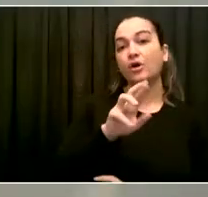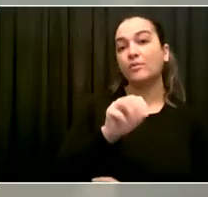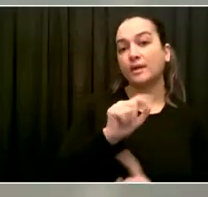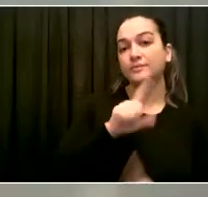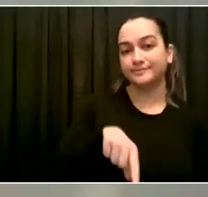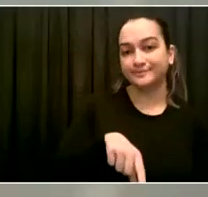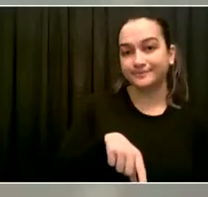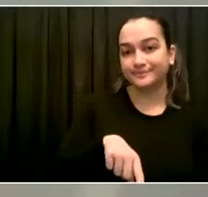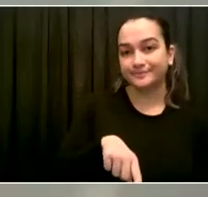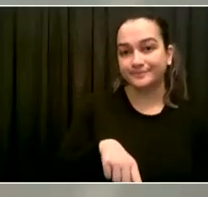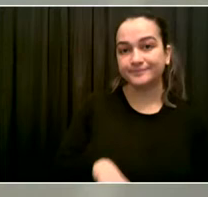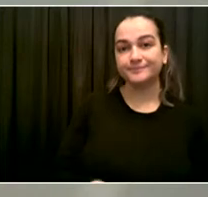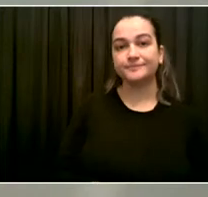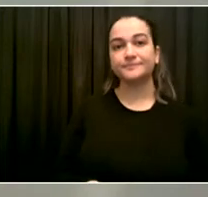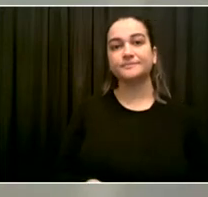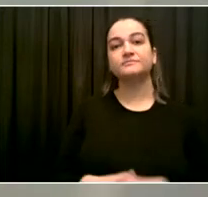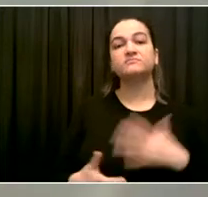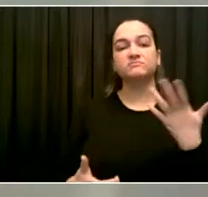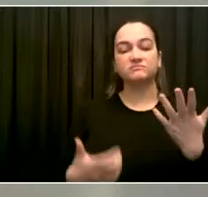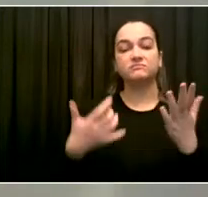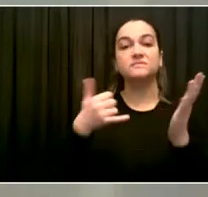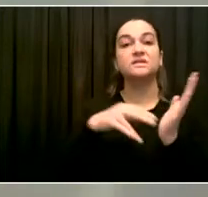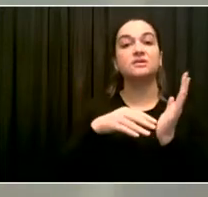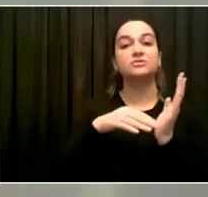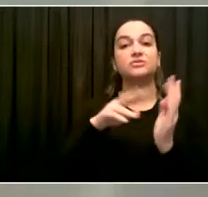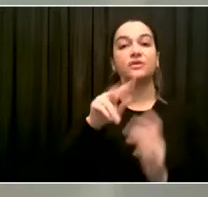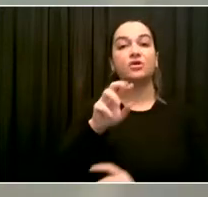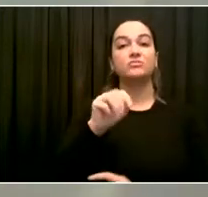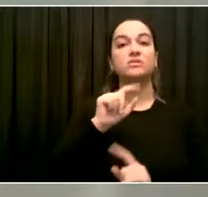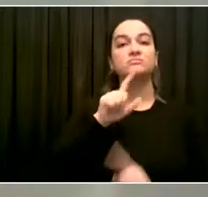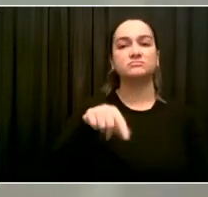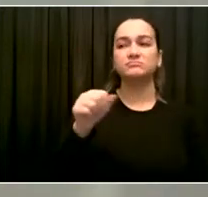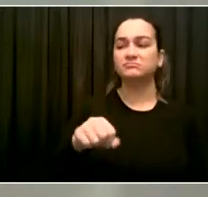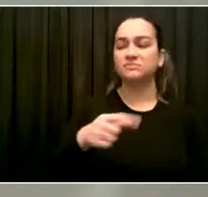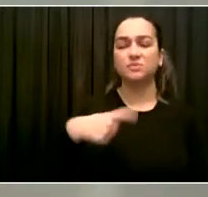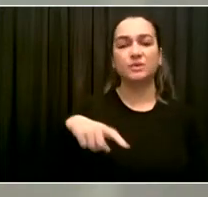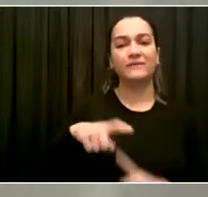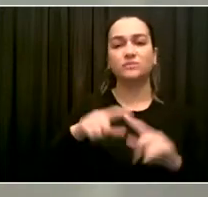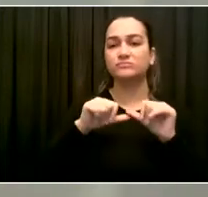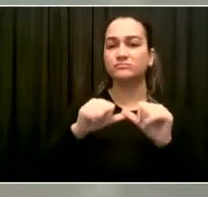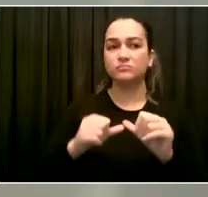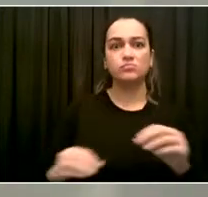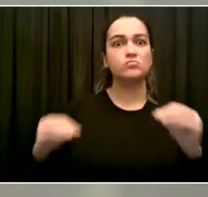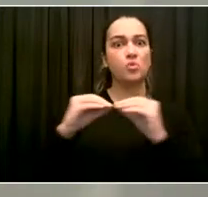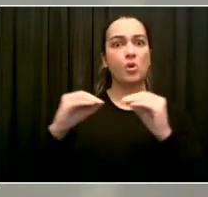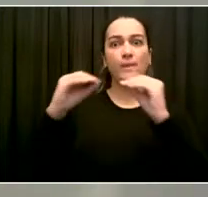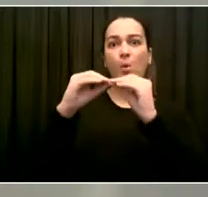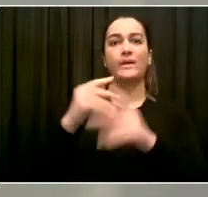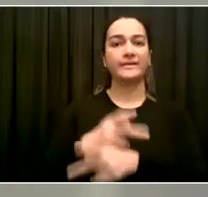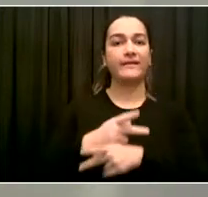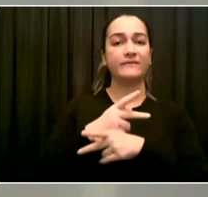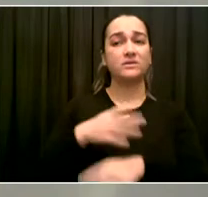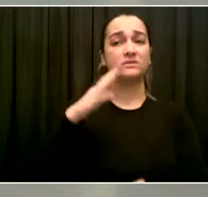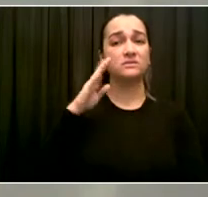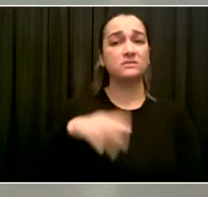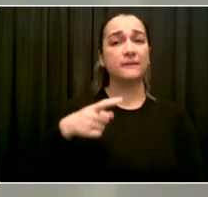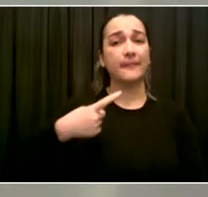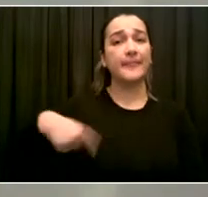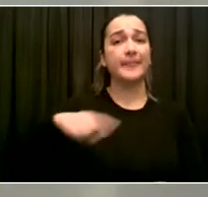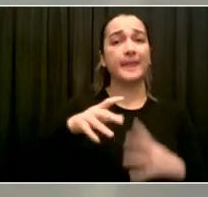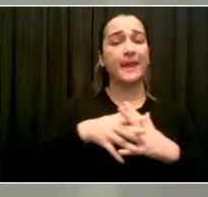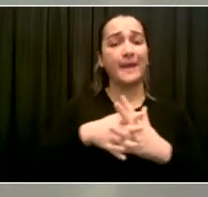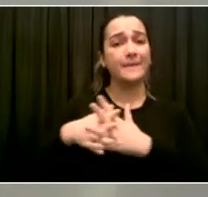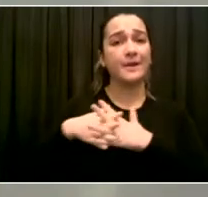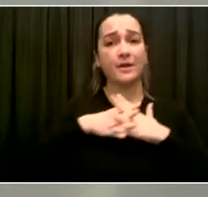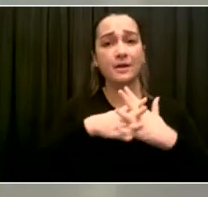data from outbreaks here in the United States as well as internationally. Some of these very large outbreaks because a fitness class, of course,